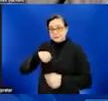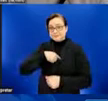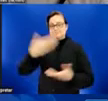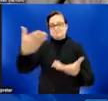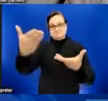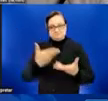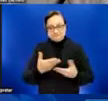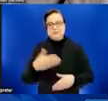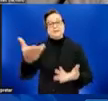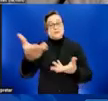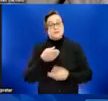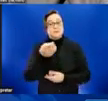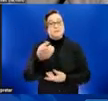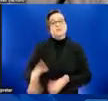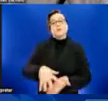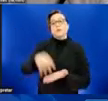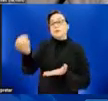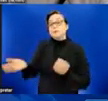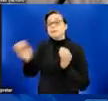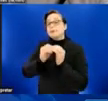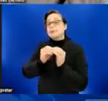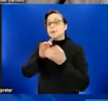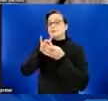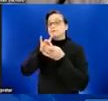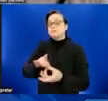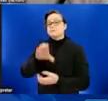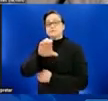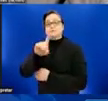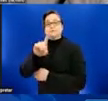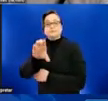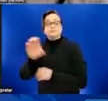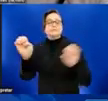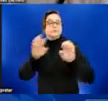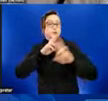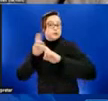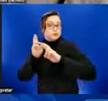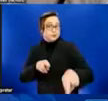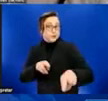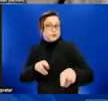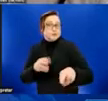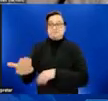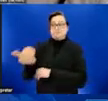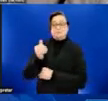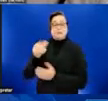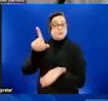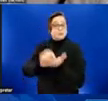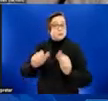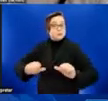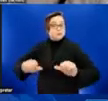emergency response communication activities, including past webinars and newsletters, on our EPIC website.